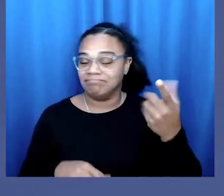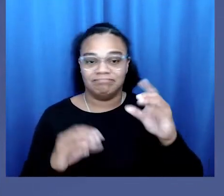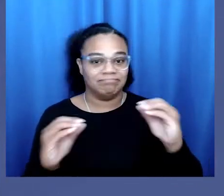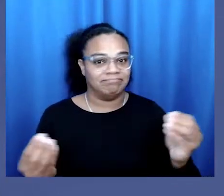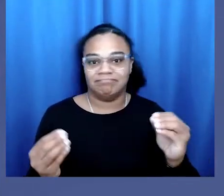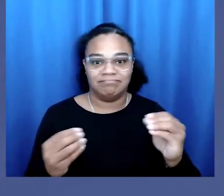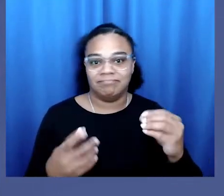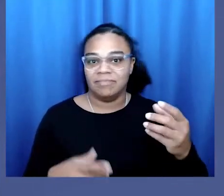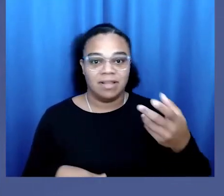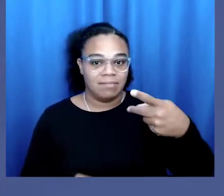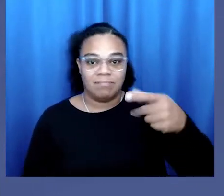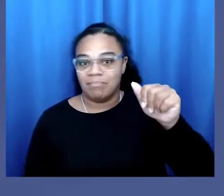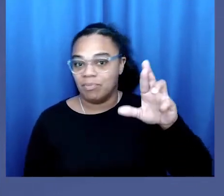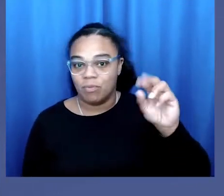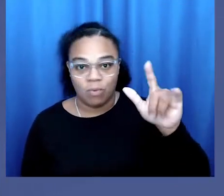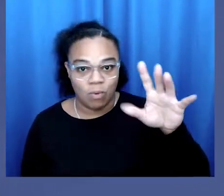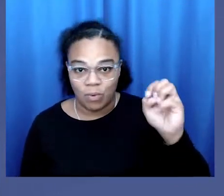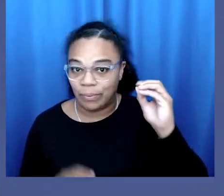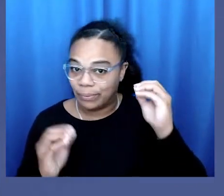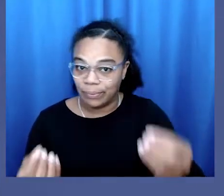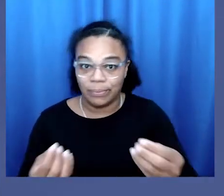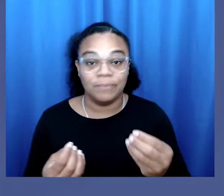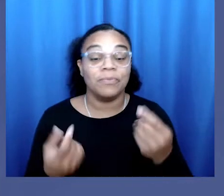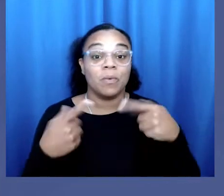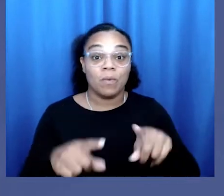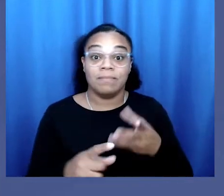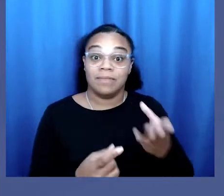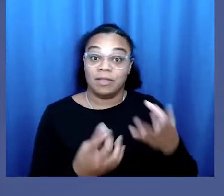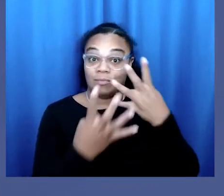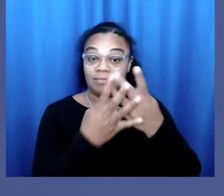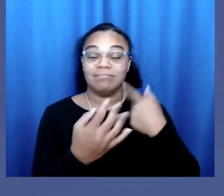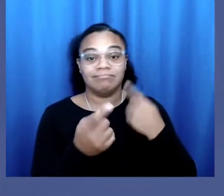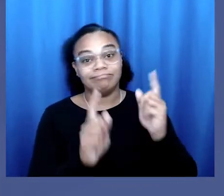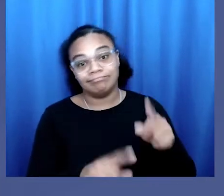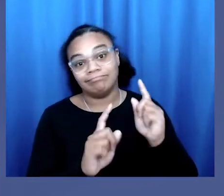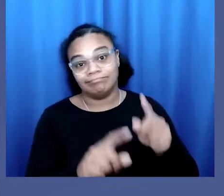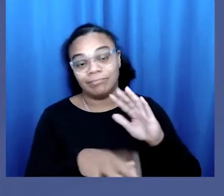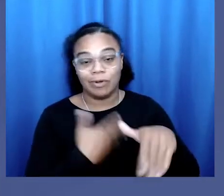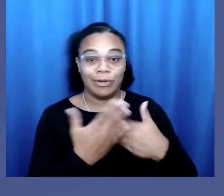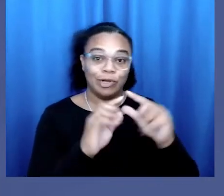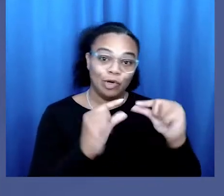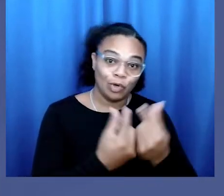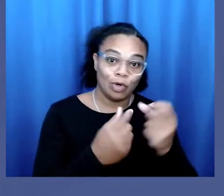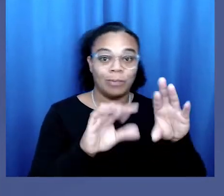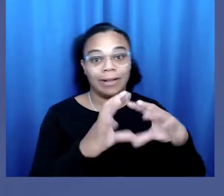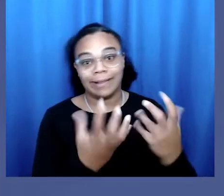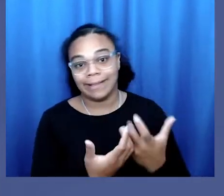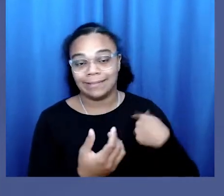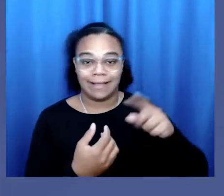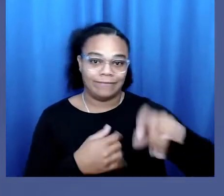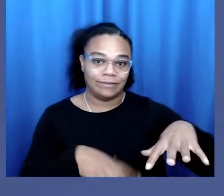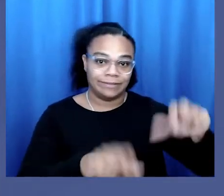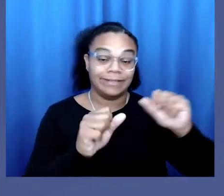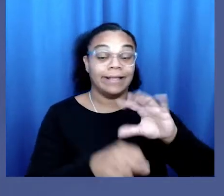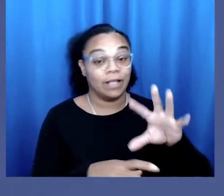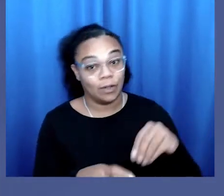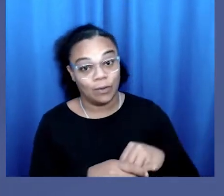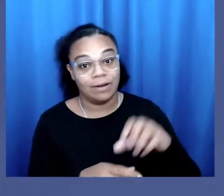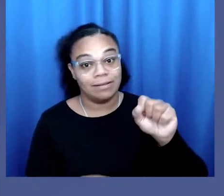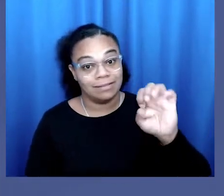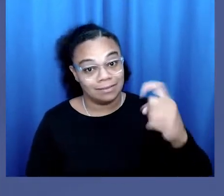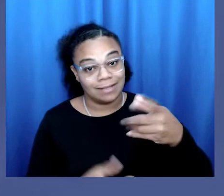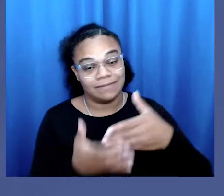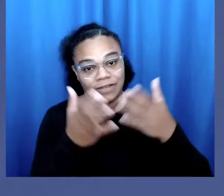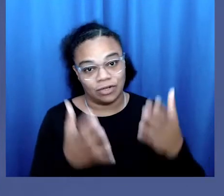with no eligibility for parole. While in prison, I attend all of the groups and classes that I am required to take, including the sex